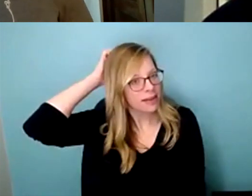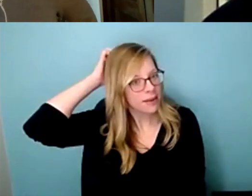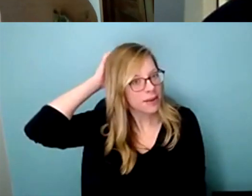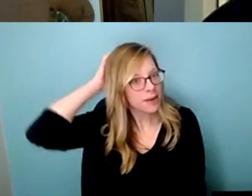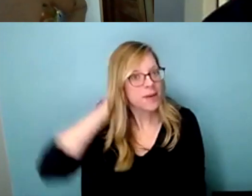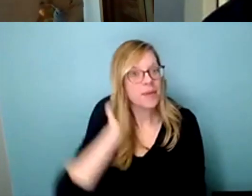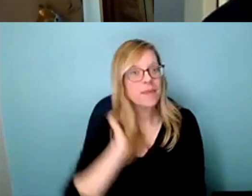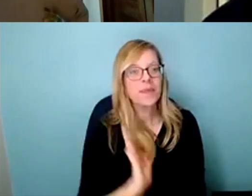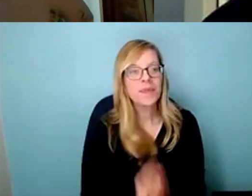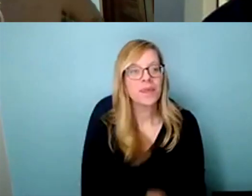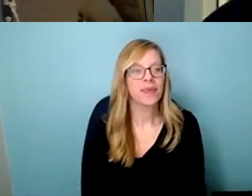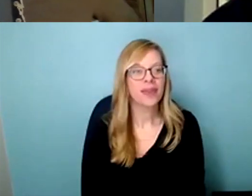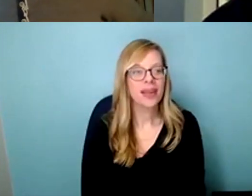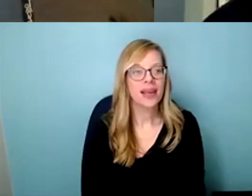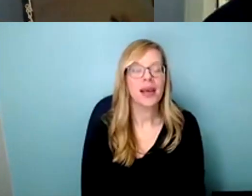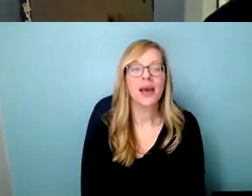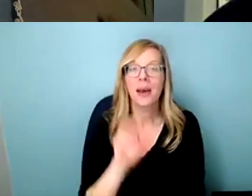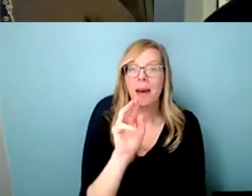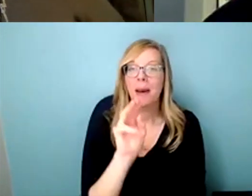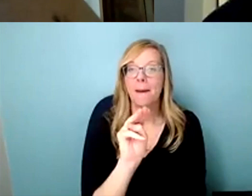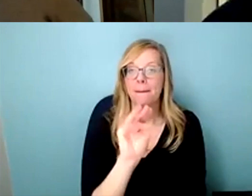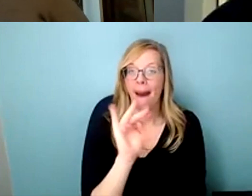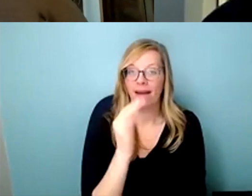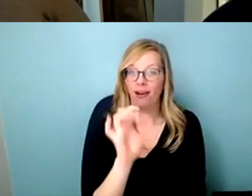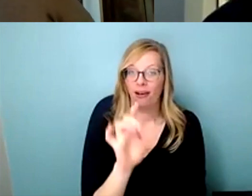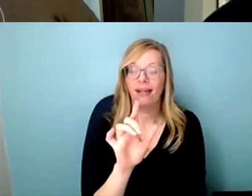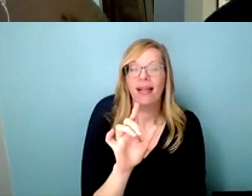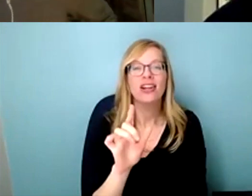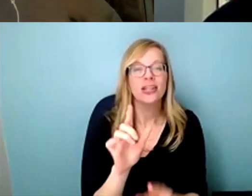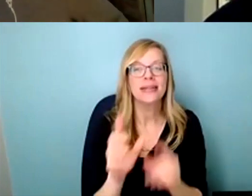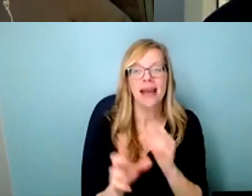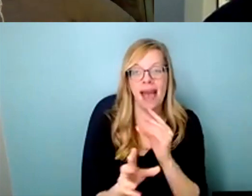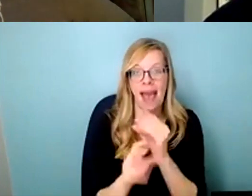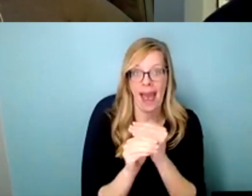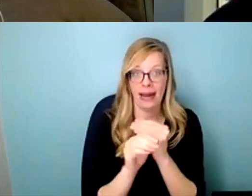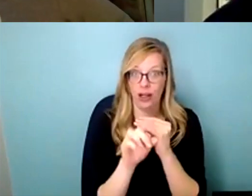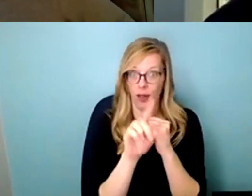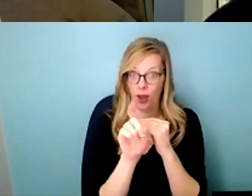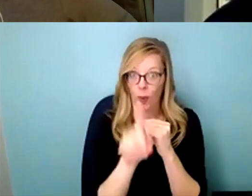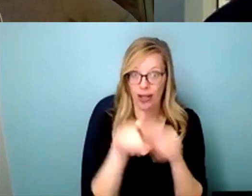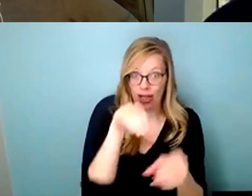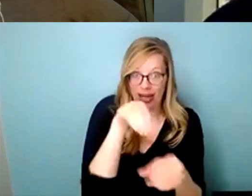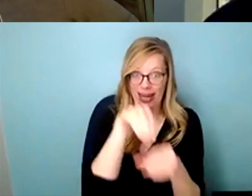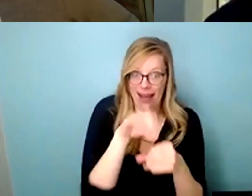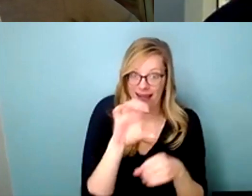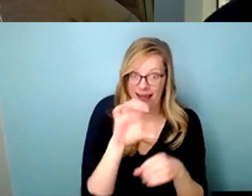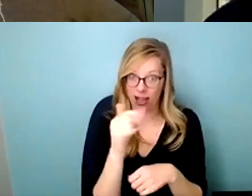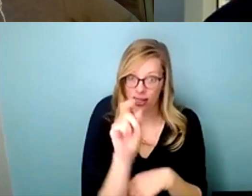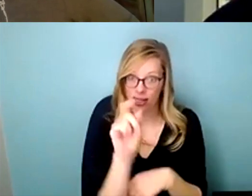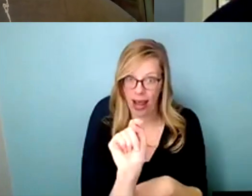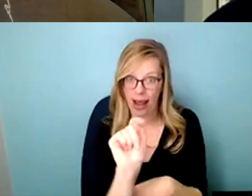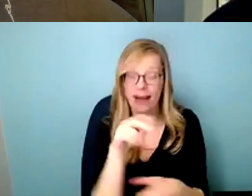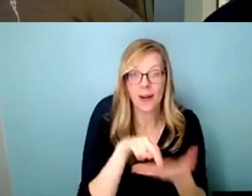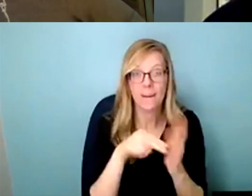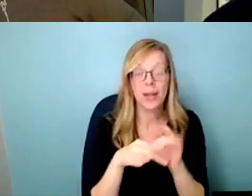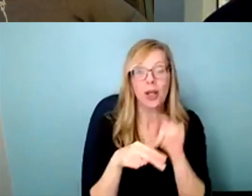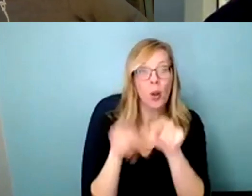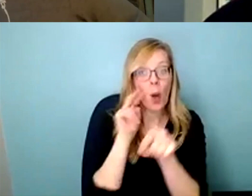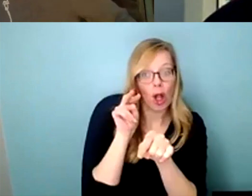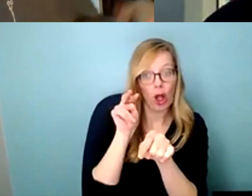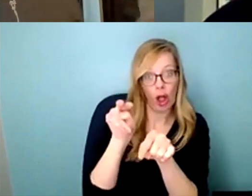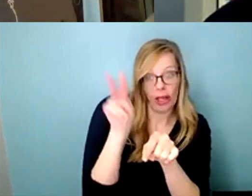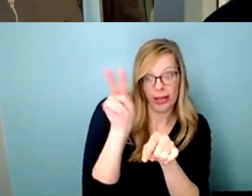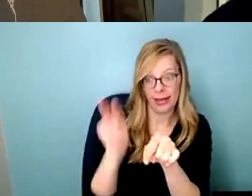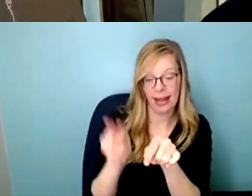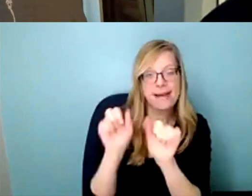great thanks risa and i'll just add that i added the uh questions here in the chat so they'll stay with you when you go to your breakout room and the first one is we really